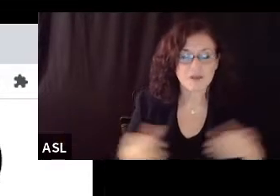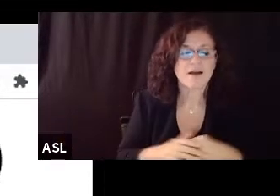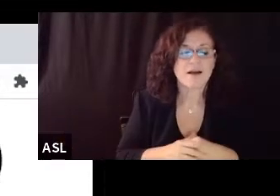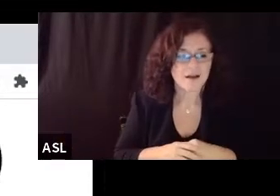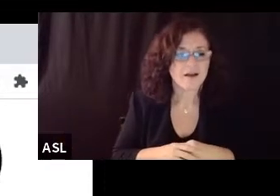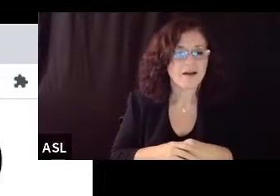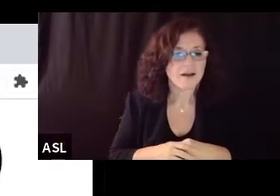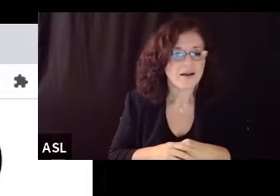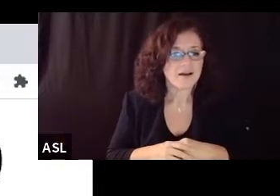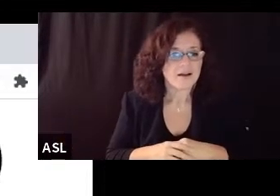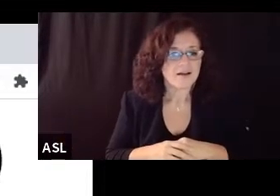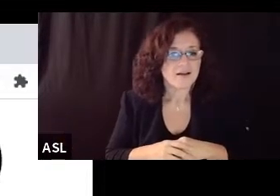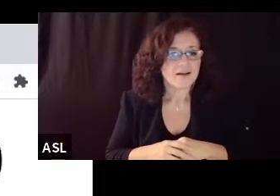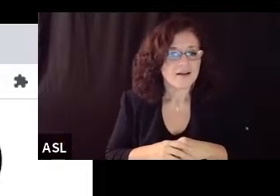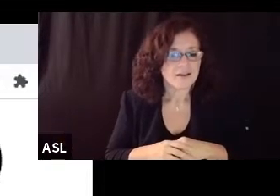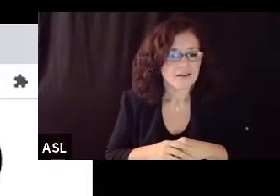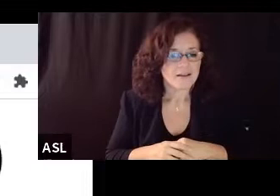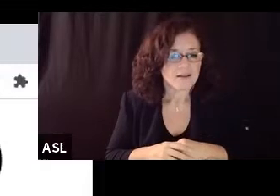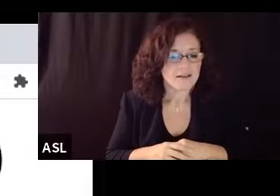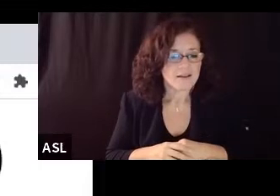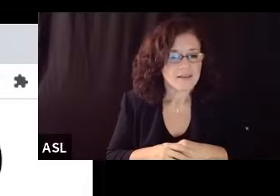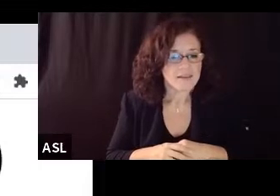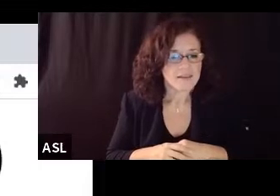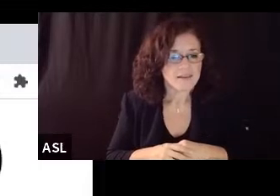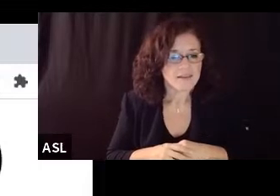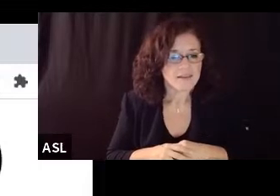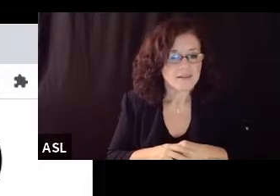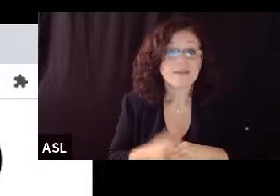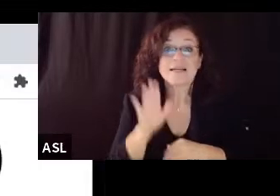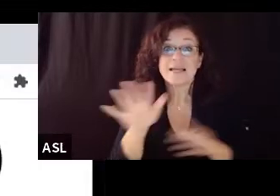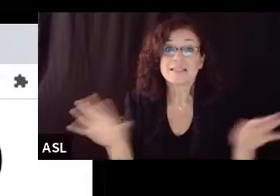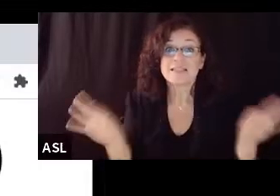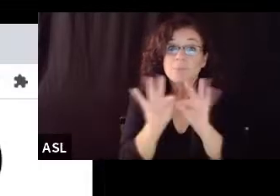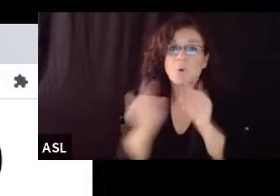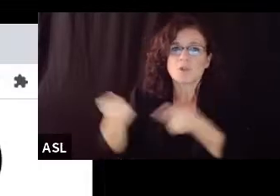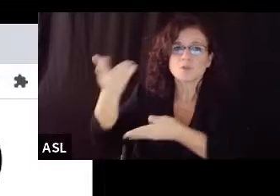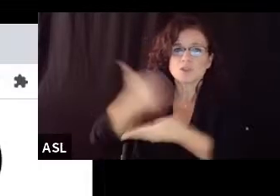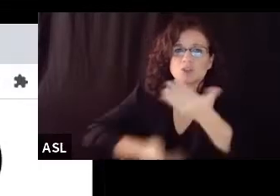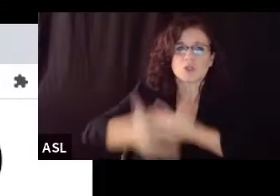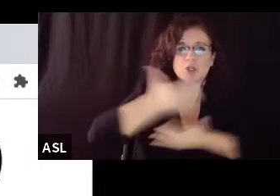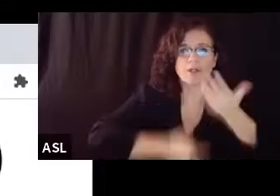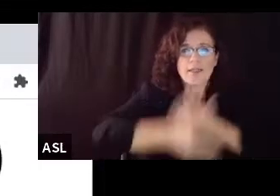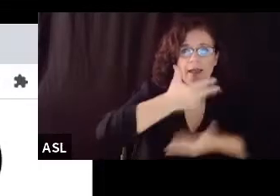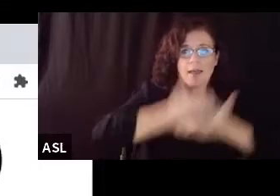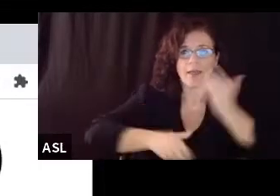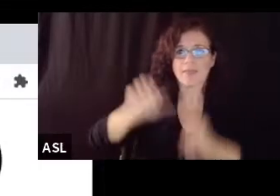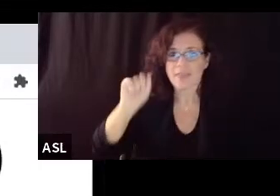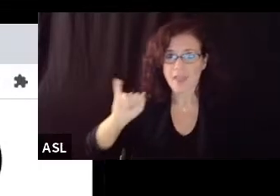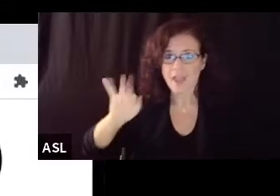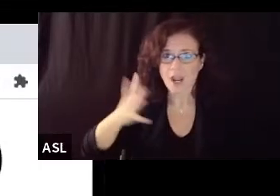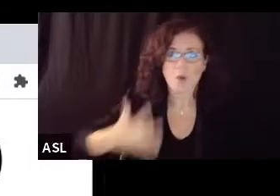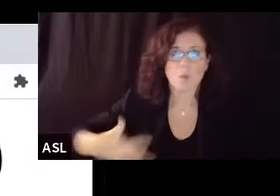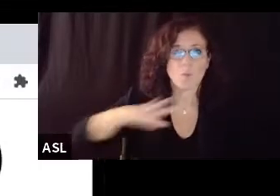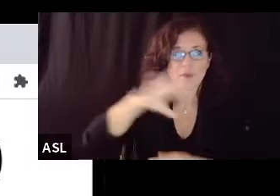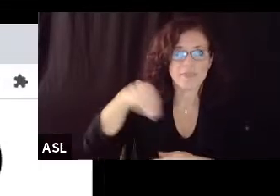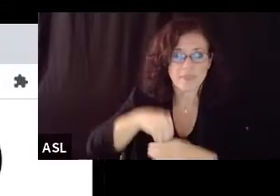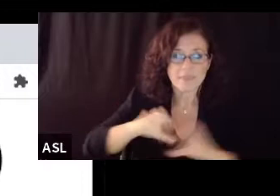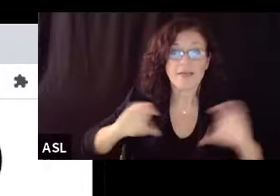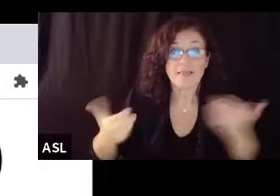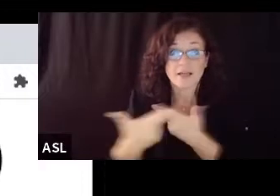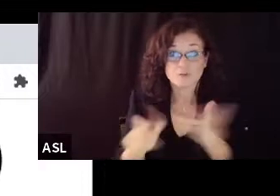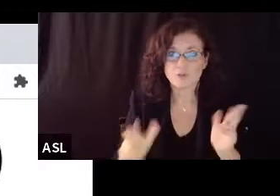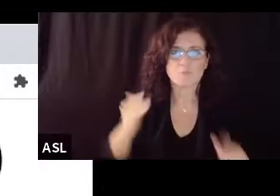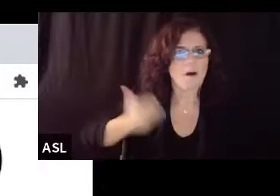is that what you want to do is to change out the air in the classroom as many times per hour as possible so that if there's a kid who's